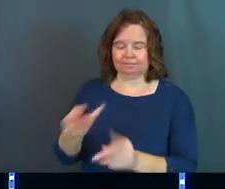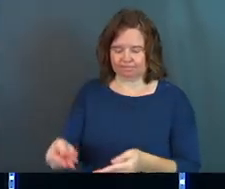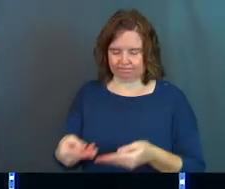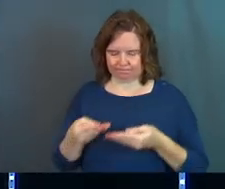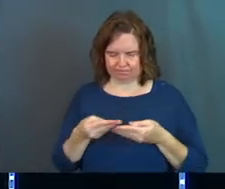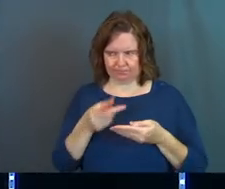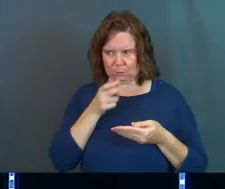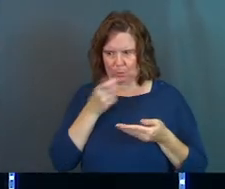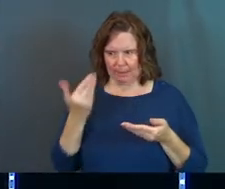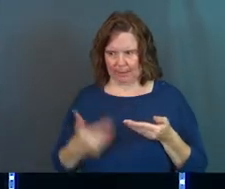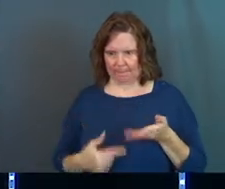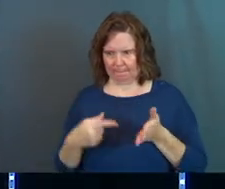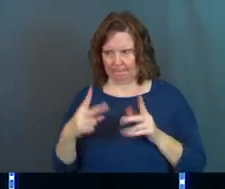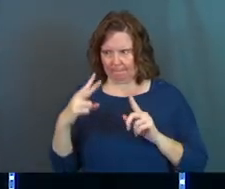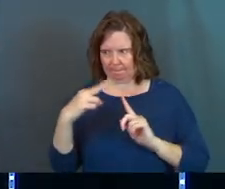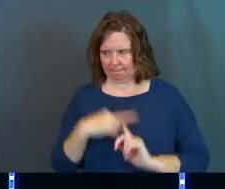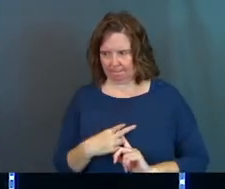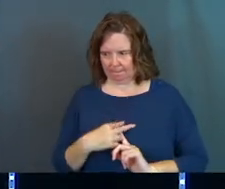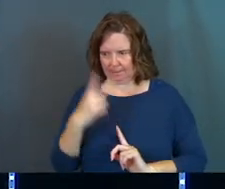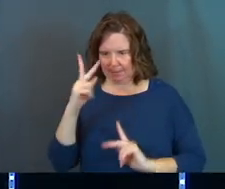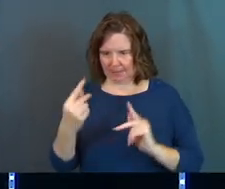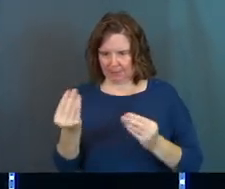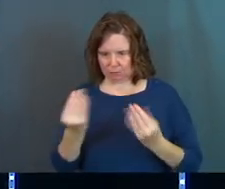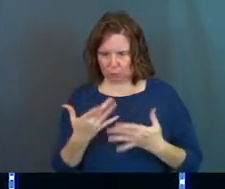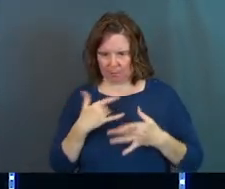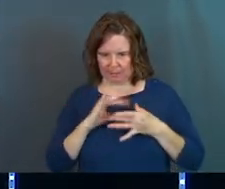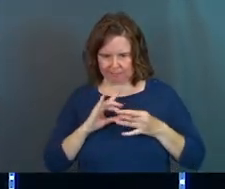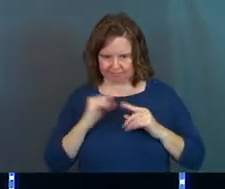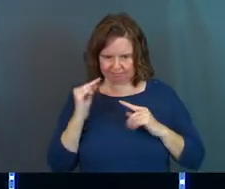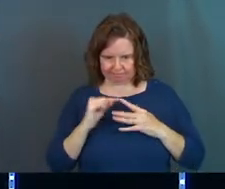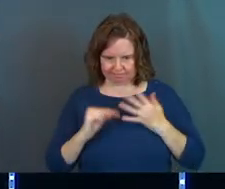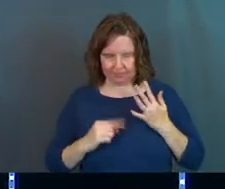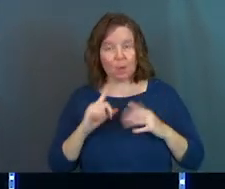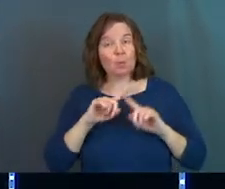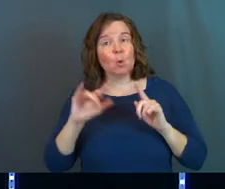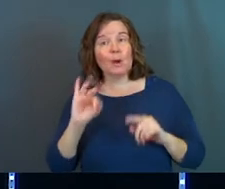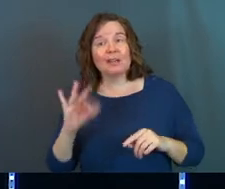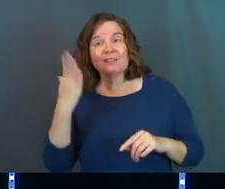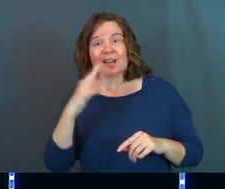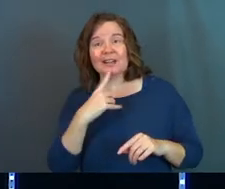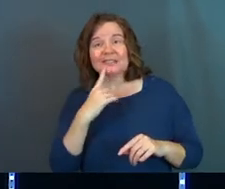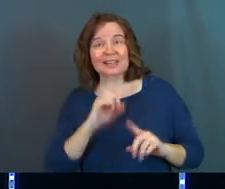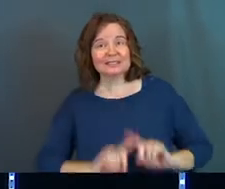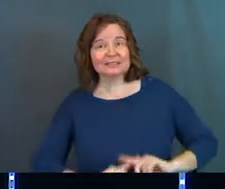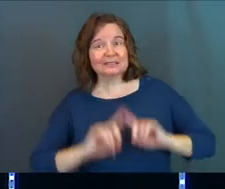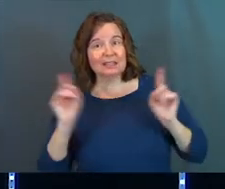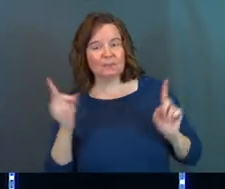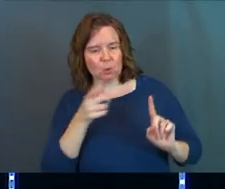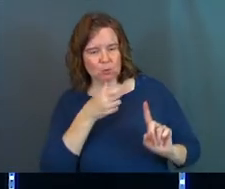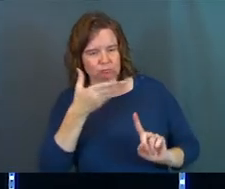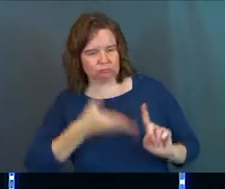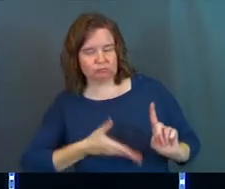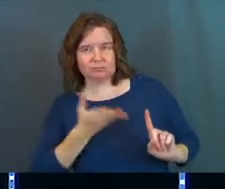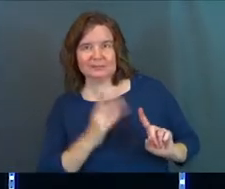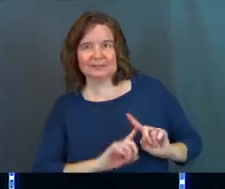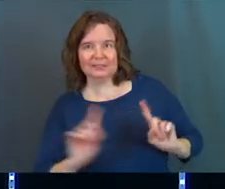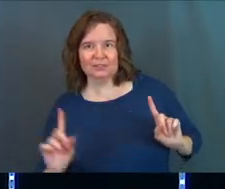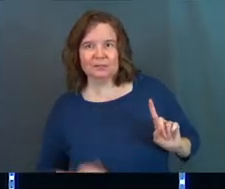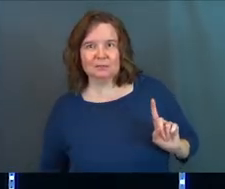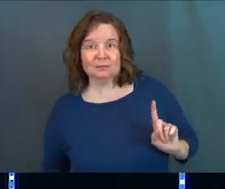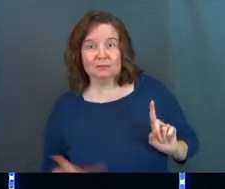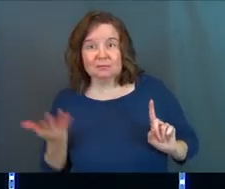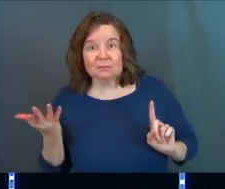think, this is who I am, because this is what people have told me I am, but what if God has said something different about who you are?